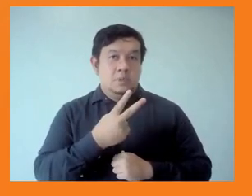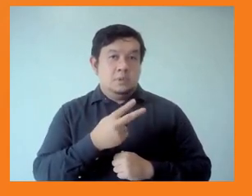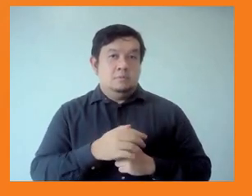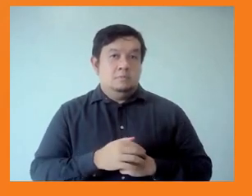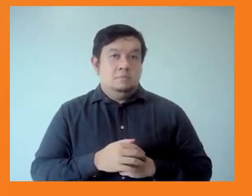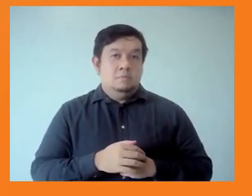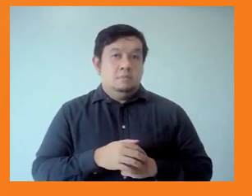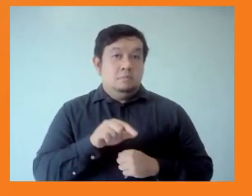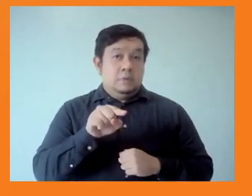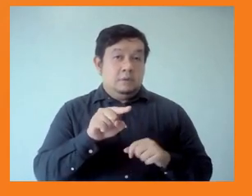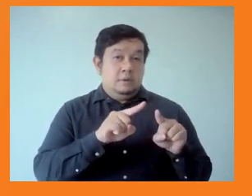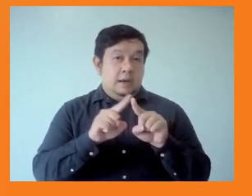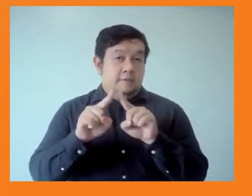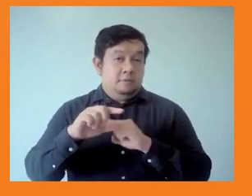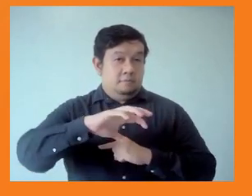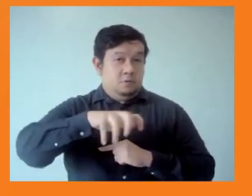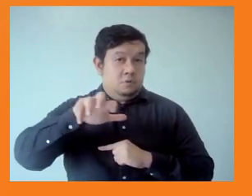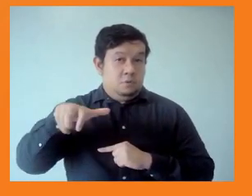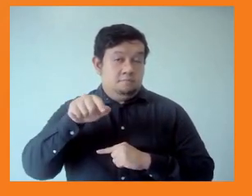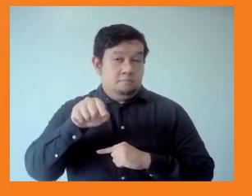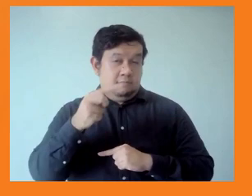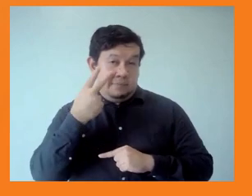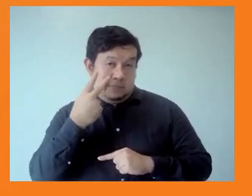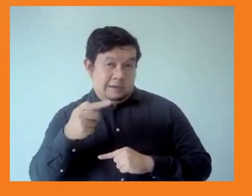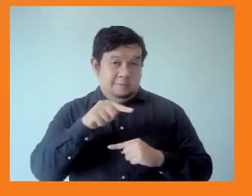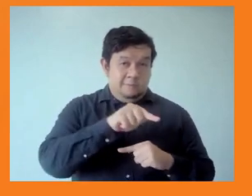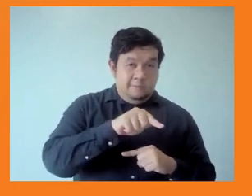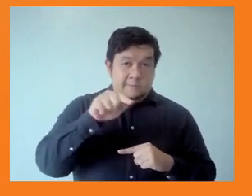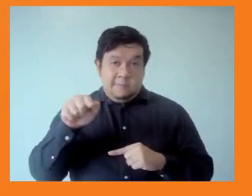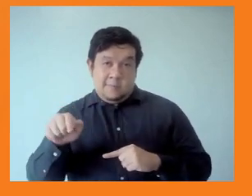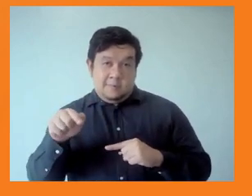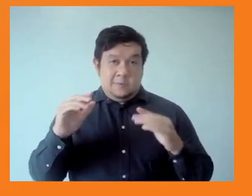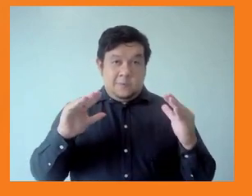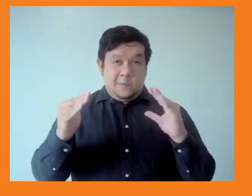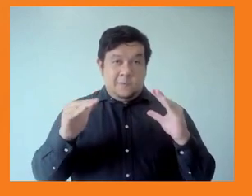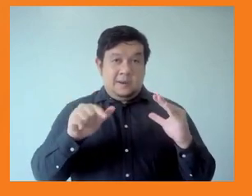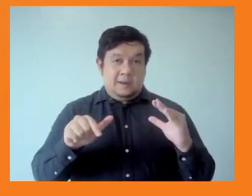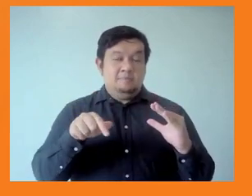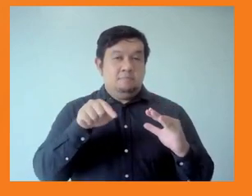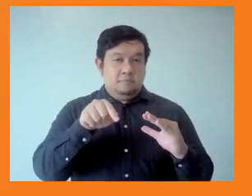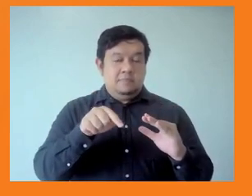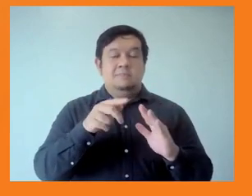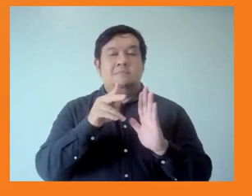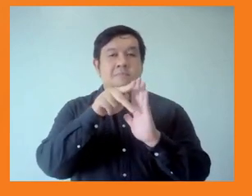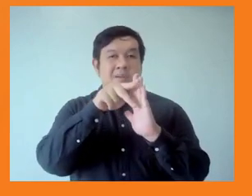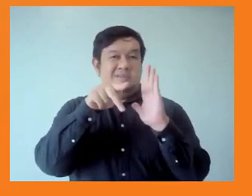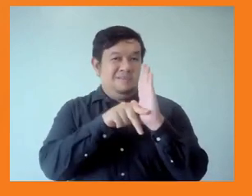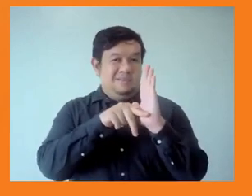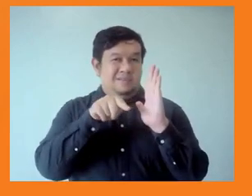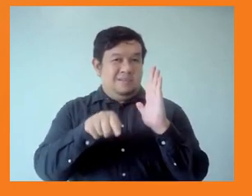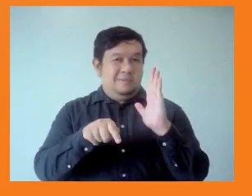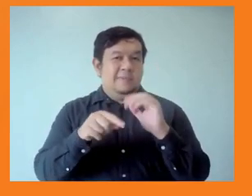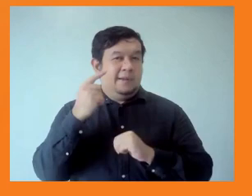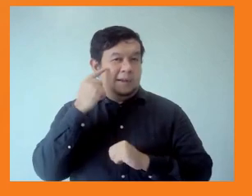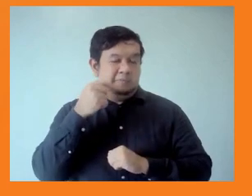Four Asian OECD countries are in the global top 10 on this policy, but they could still do better. Even if you're towards the top, you can see the scores are only 0